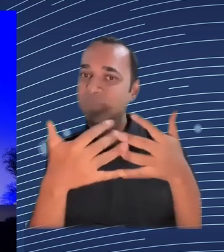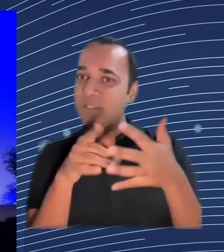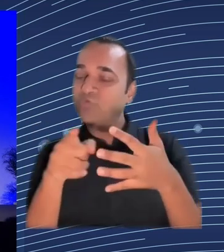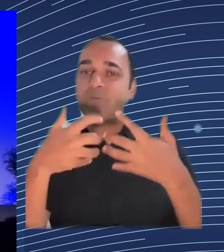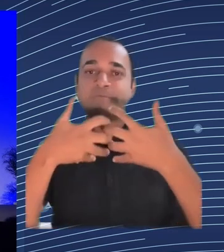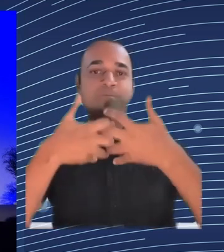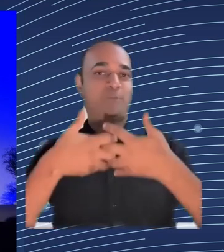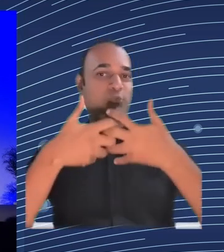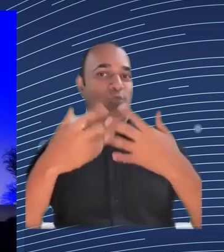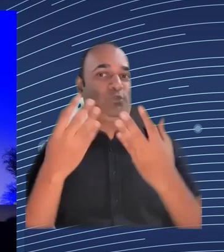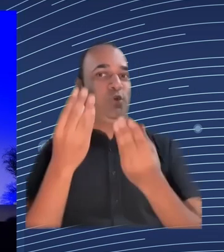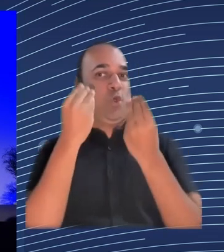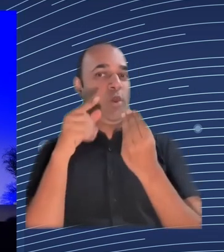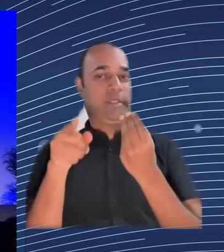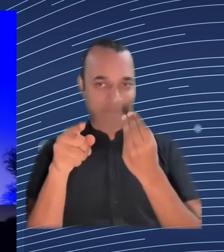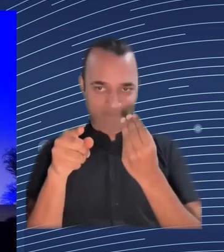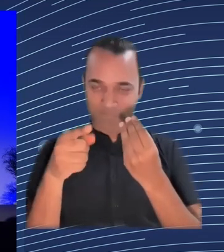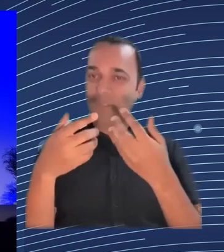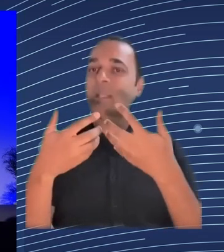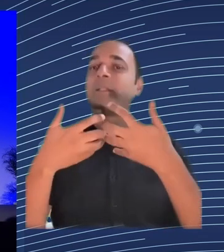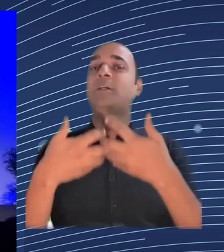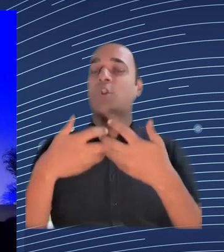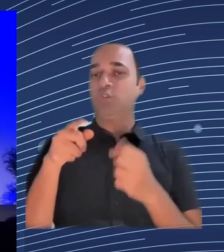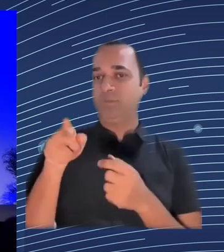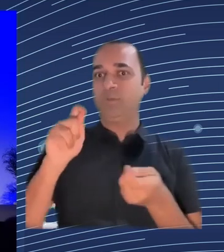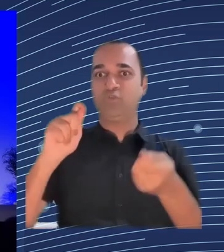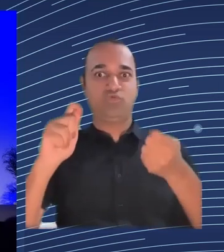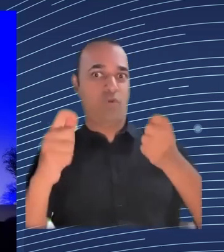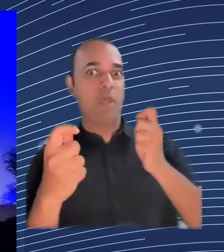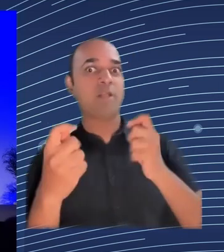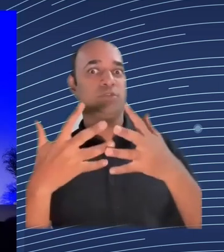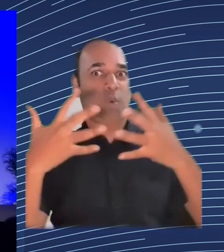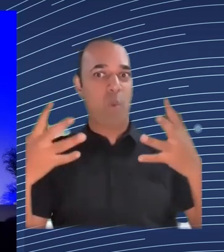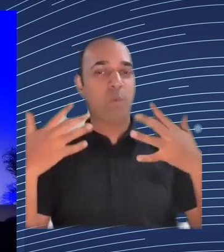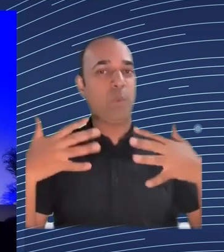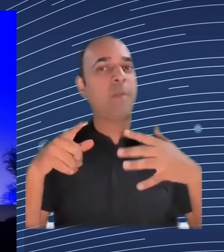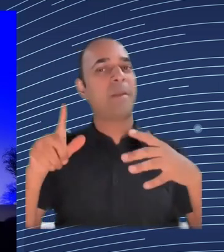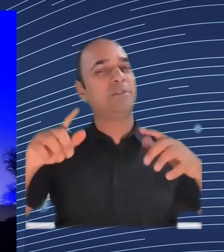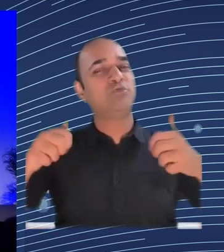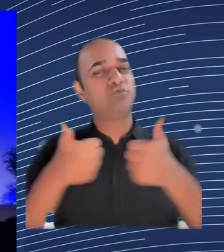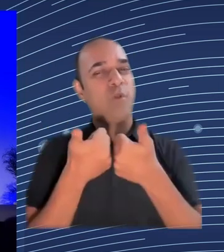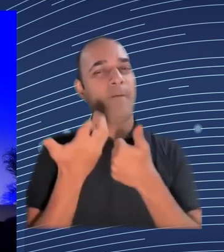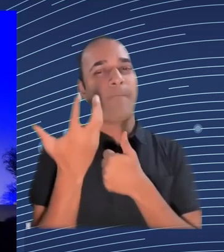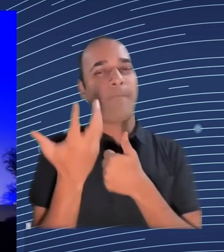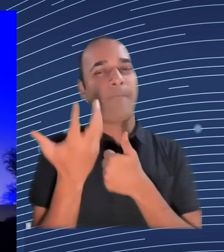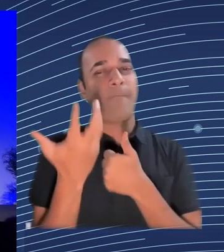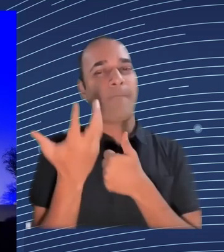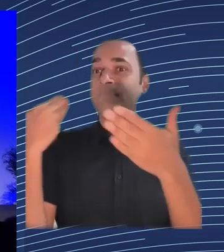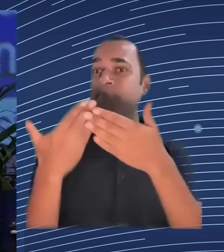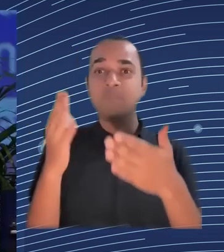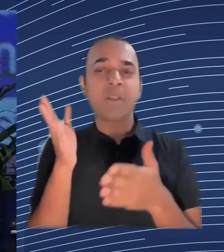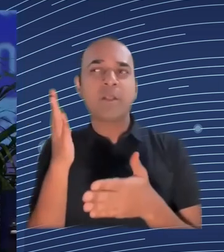aware of what the algorithm is doing now so this is the whole subject of AI explainability which comes into play